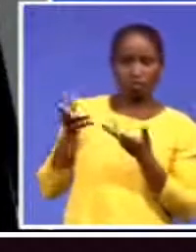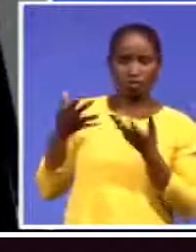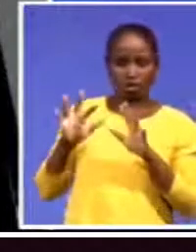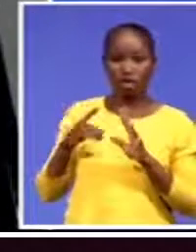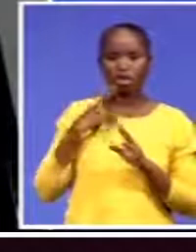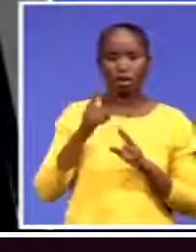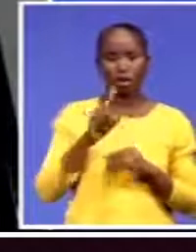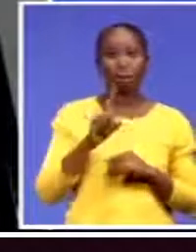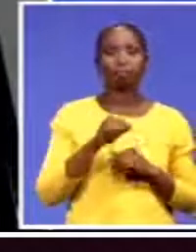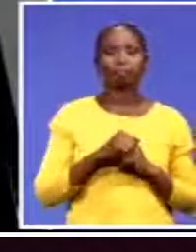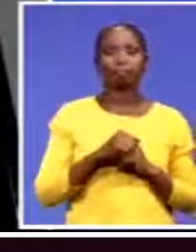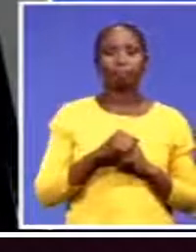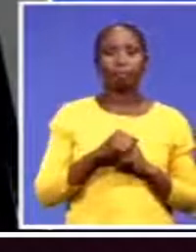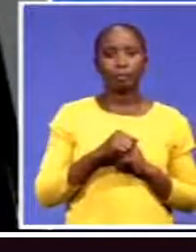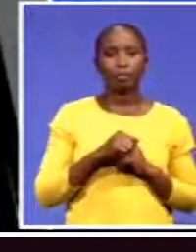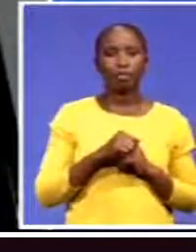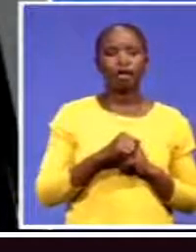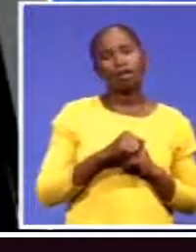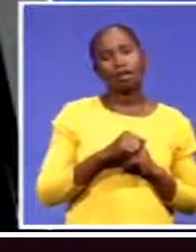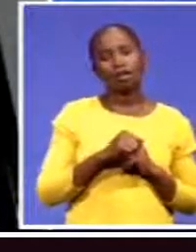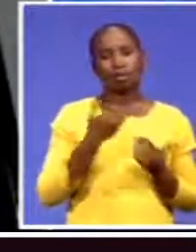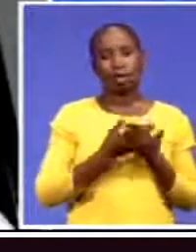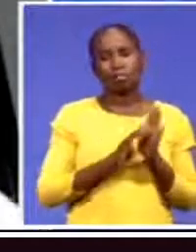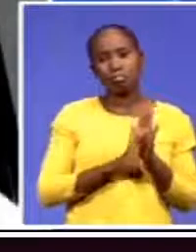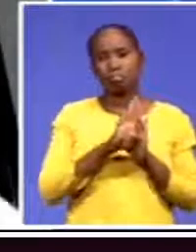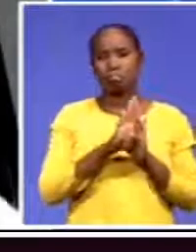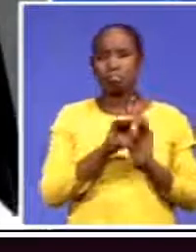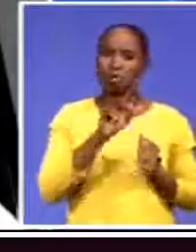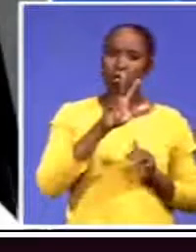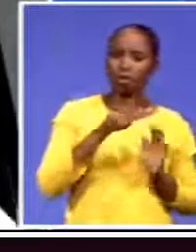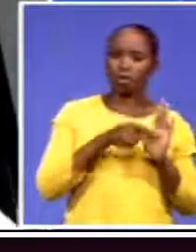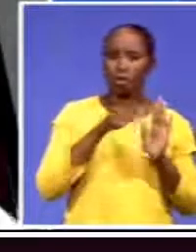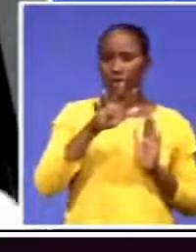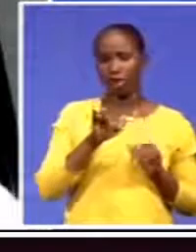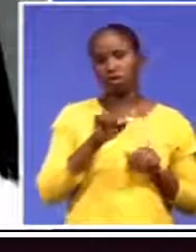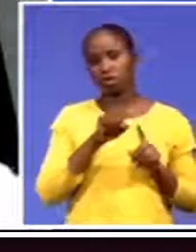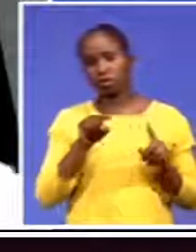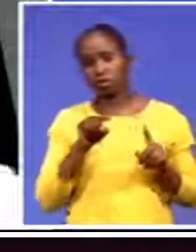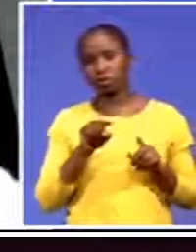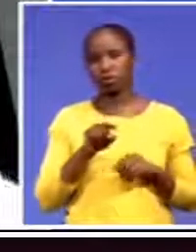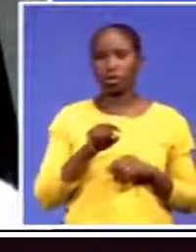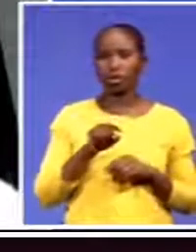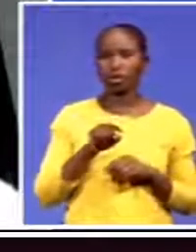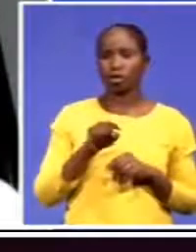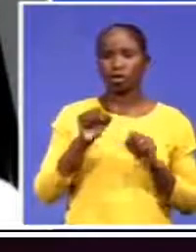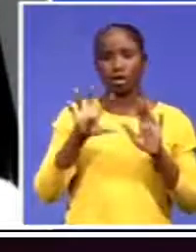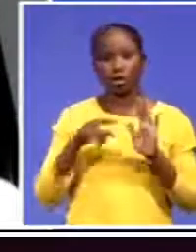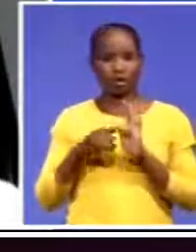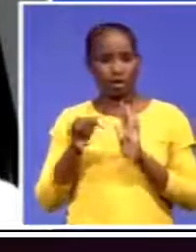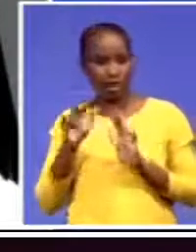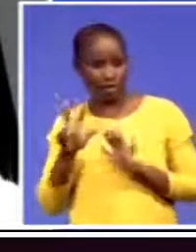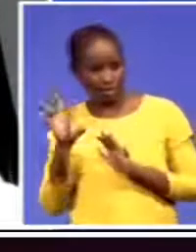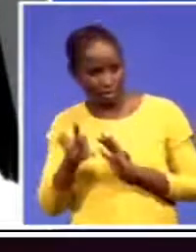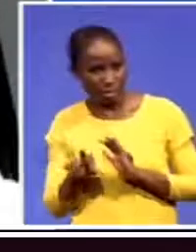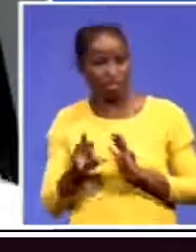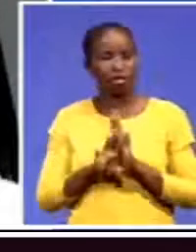say,.7 to 8.7 billion in the long run, I mean, as a consequence of the African Continental Free Trade Area, you know,